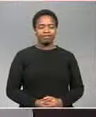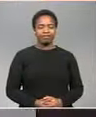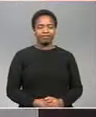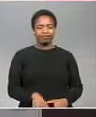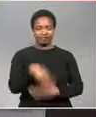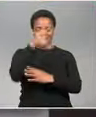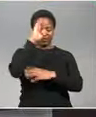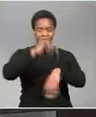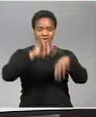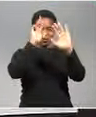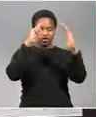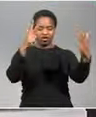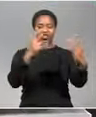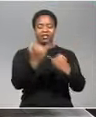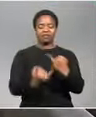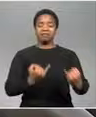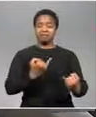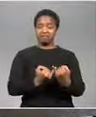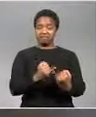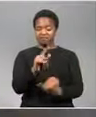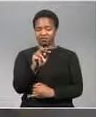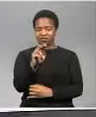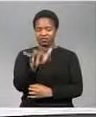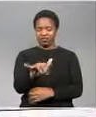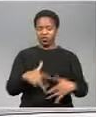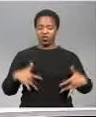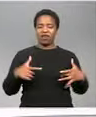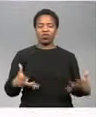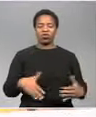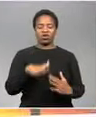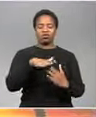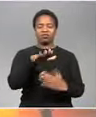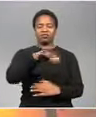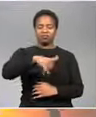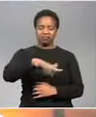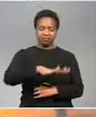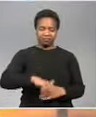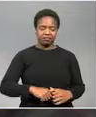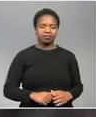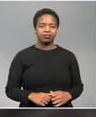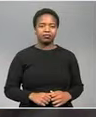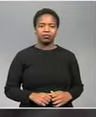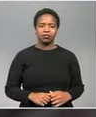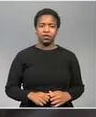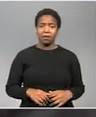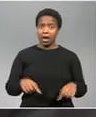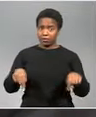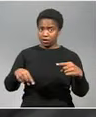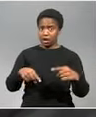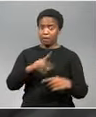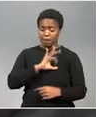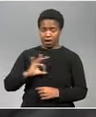very good evening it's eight o'clock I'm Tony Ndoro live from Johannesburg and these are your top stories tonight they're scared of the mayor